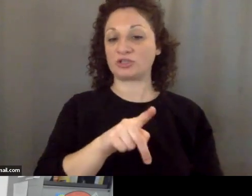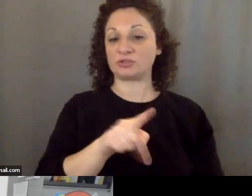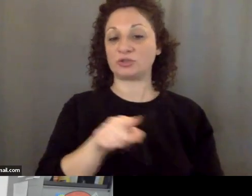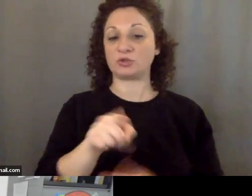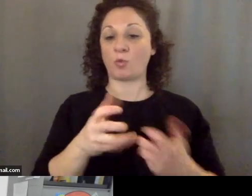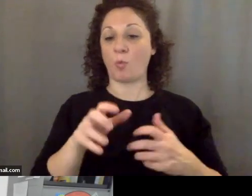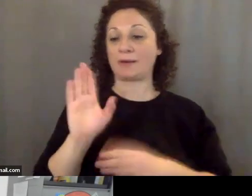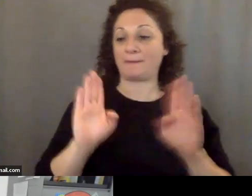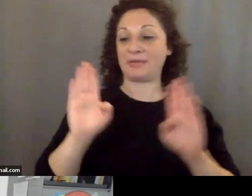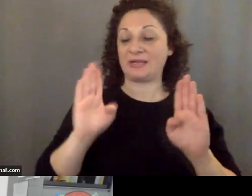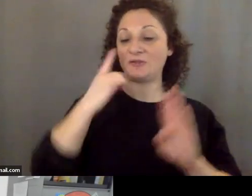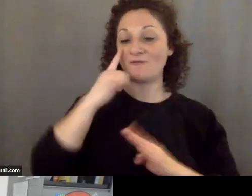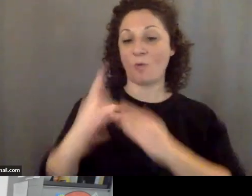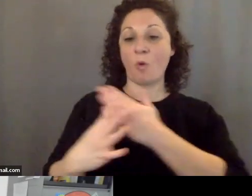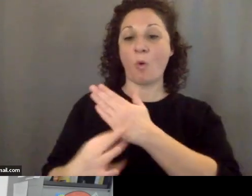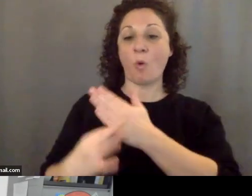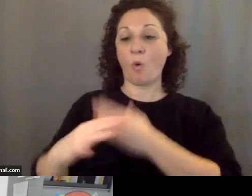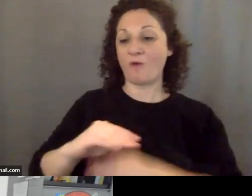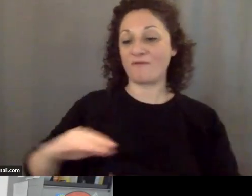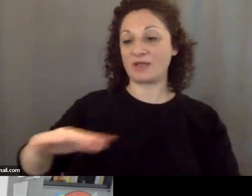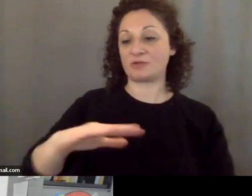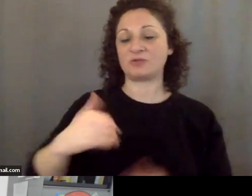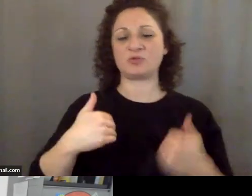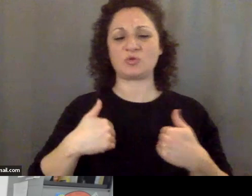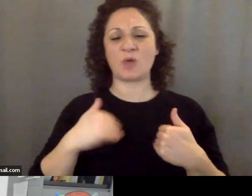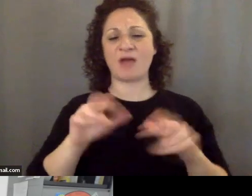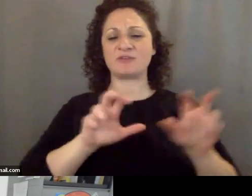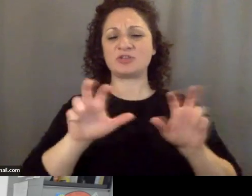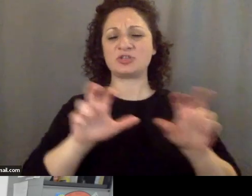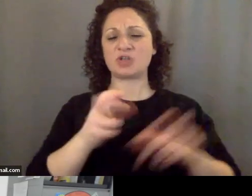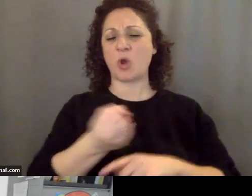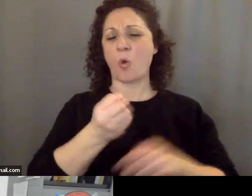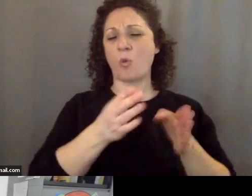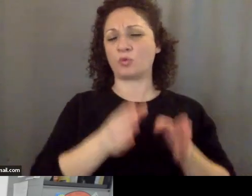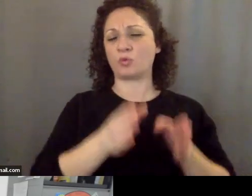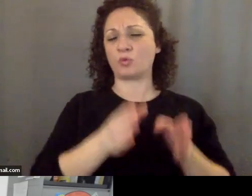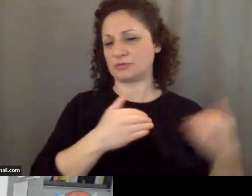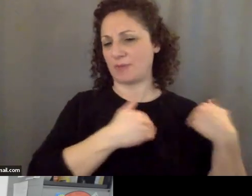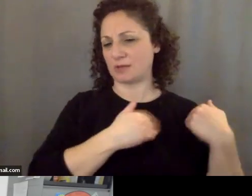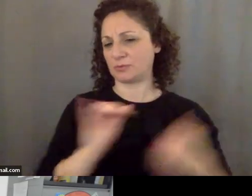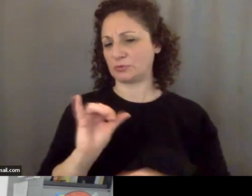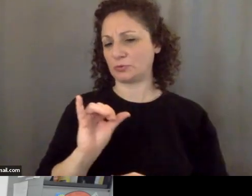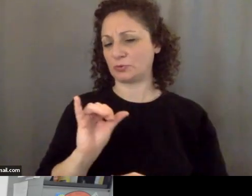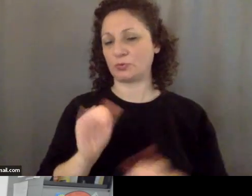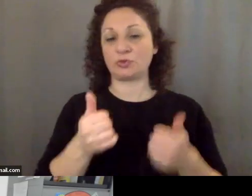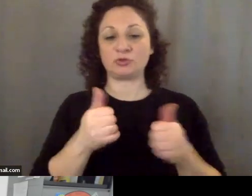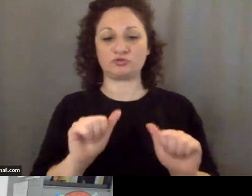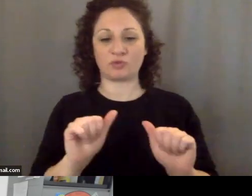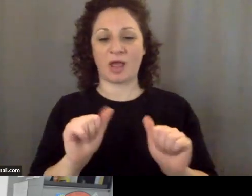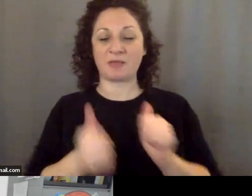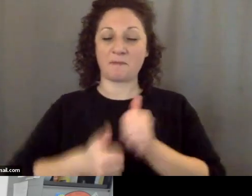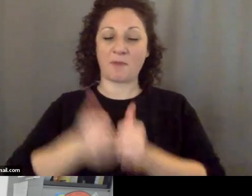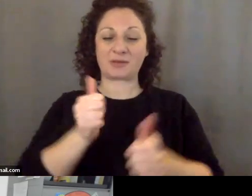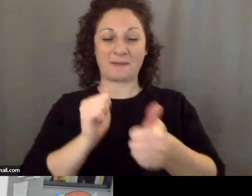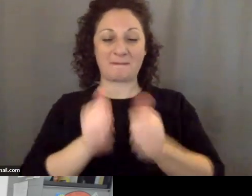And you have shareholders you're responsible to. So you try to get the most competitive bid you can